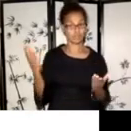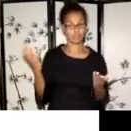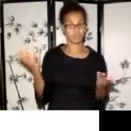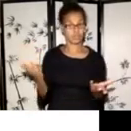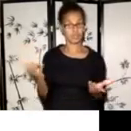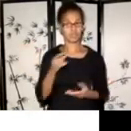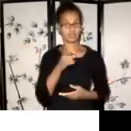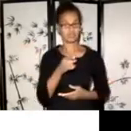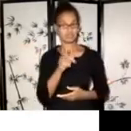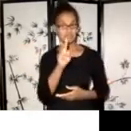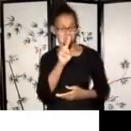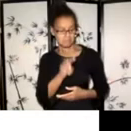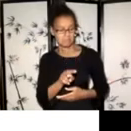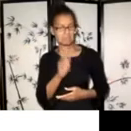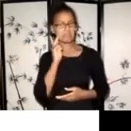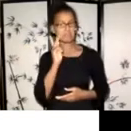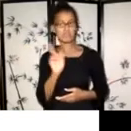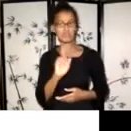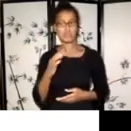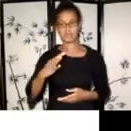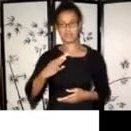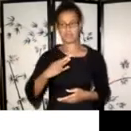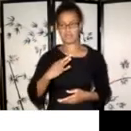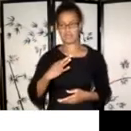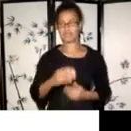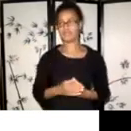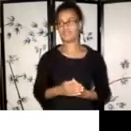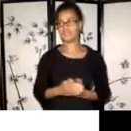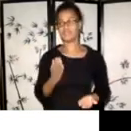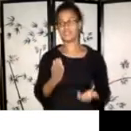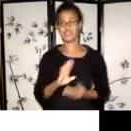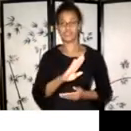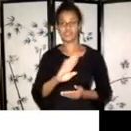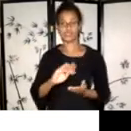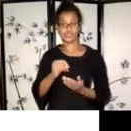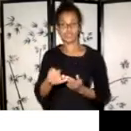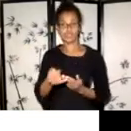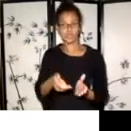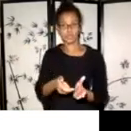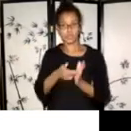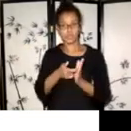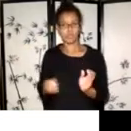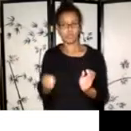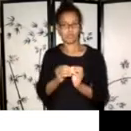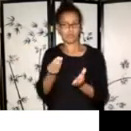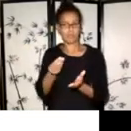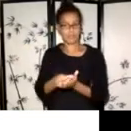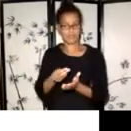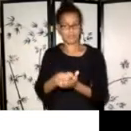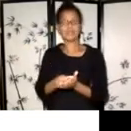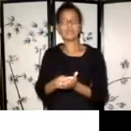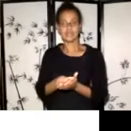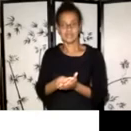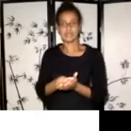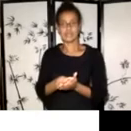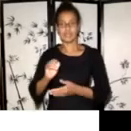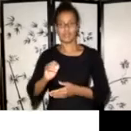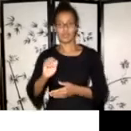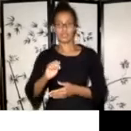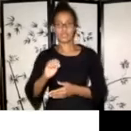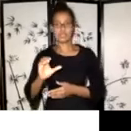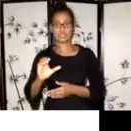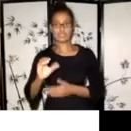you know, perhaps your project, um, requires more money than what the OAC provides in one